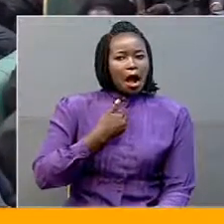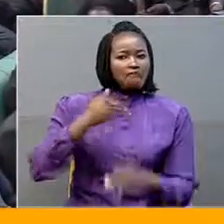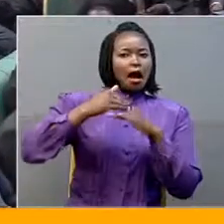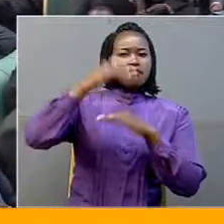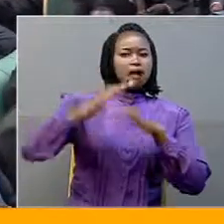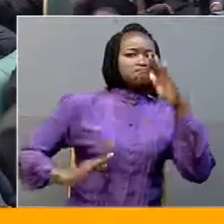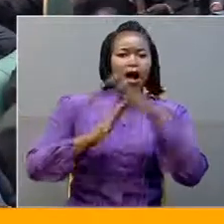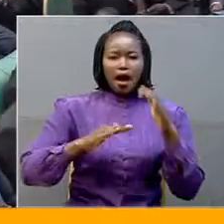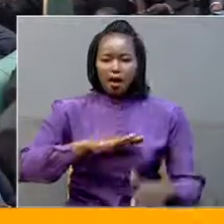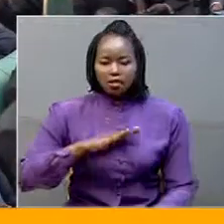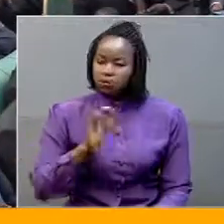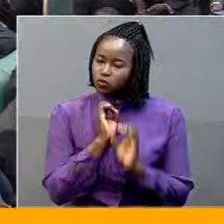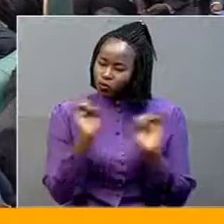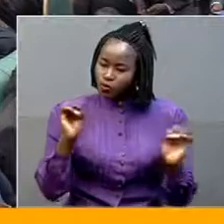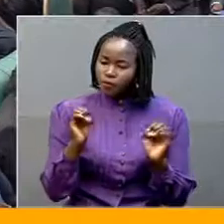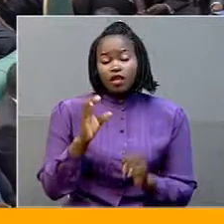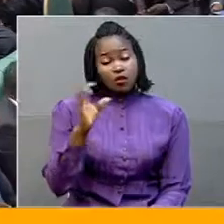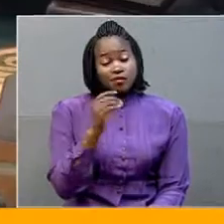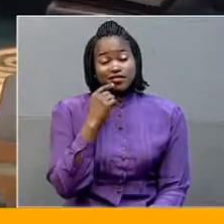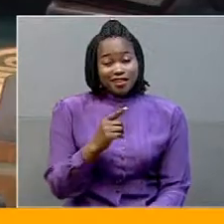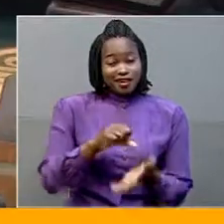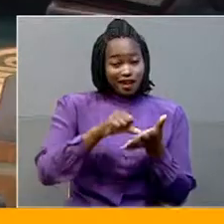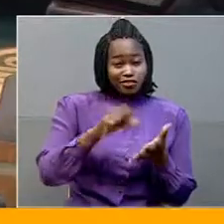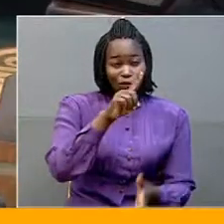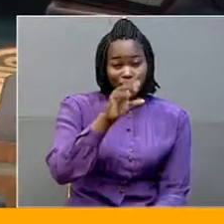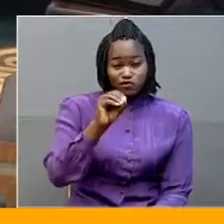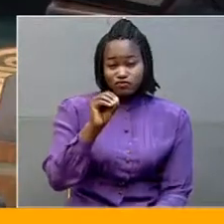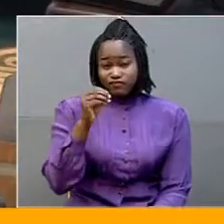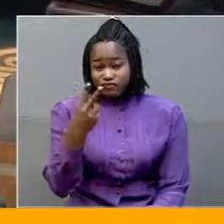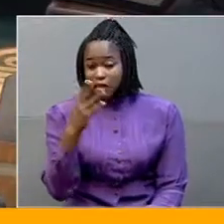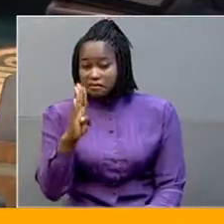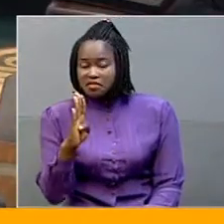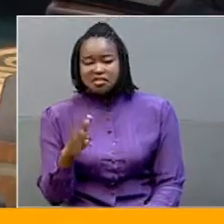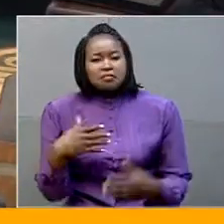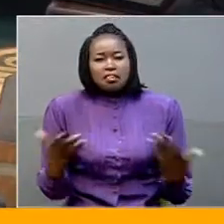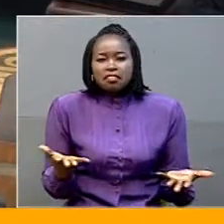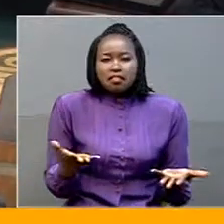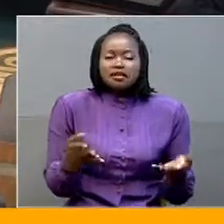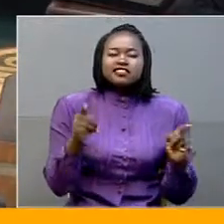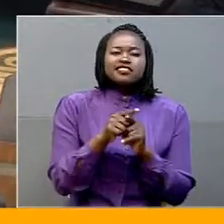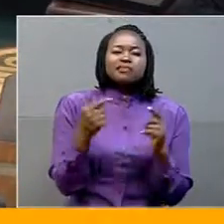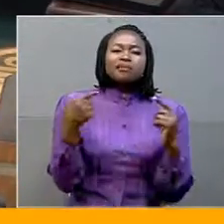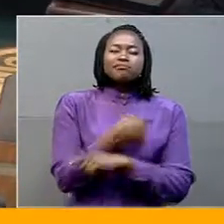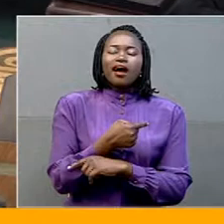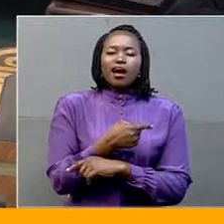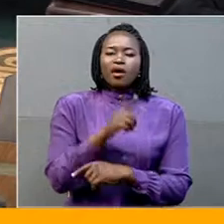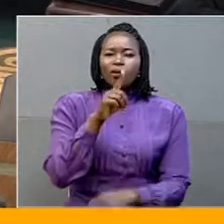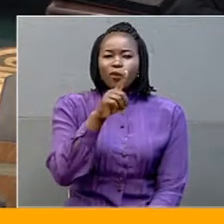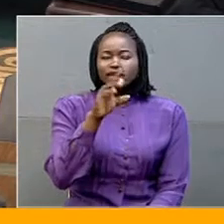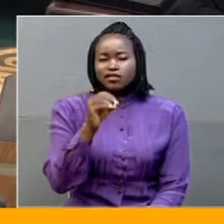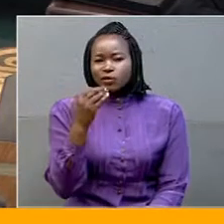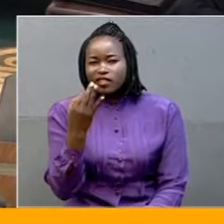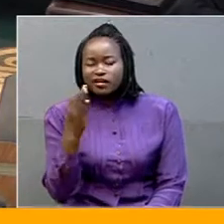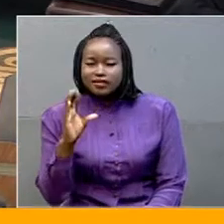The committee also observed that Article 102b is redundant in light to Article 1071c of the Constitution.